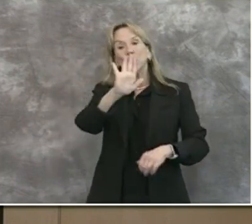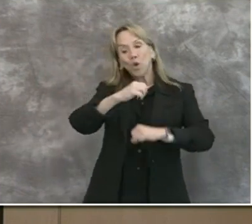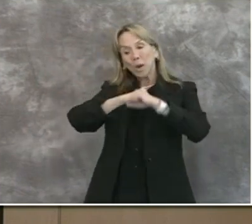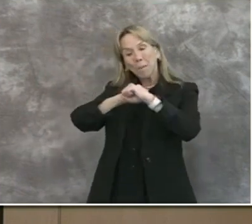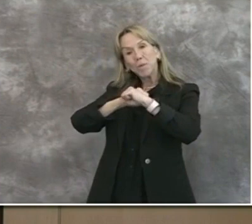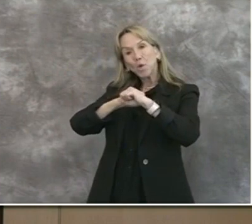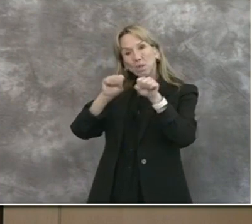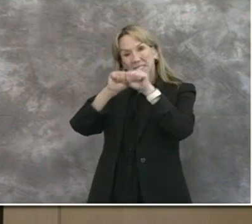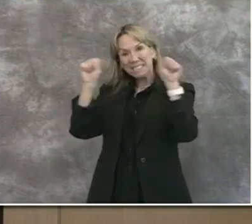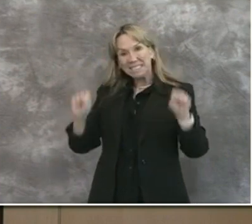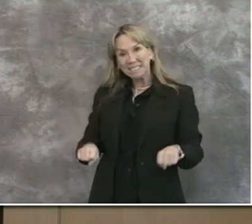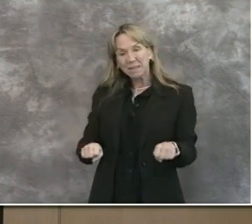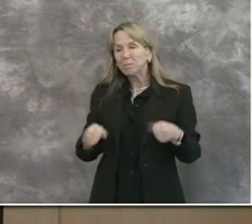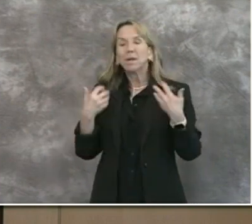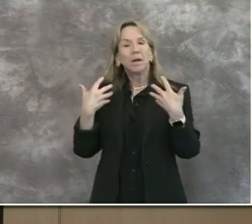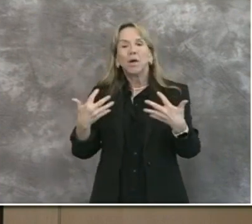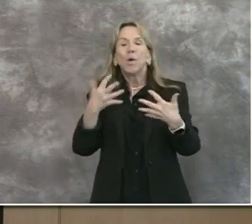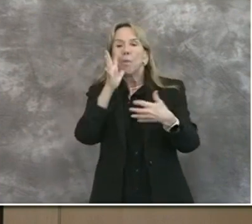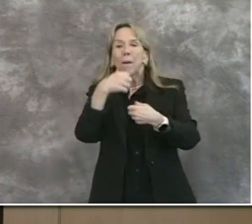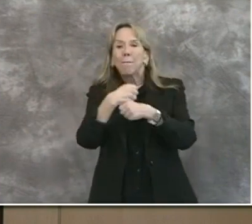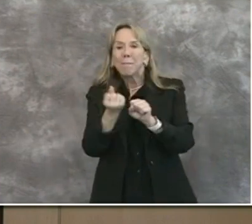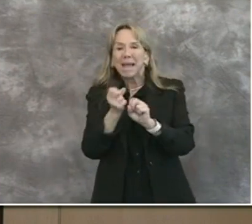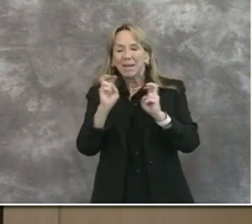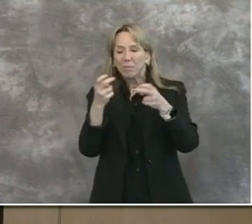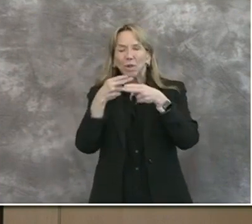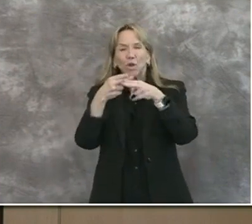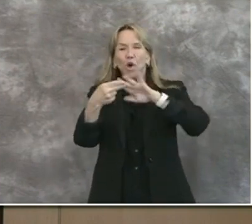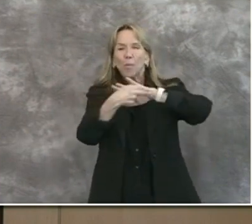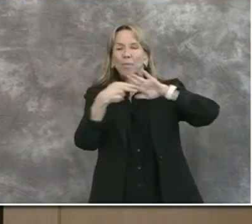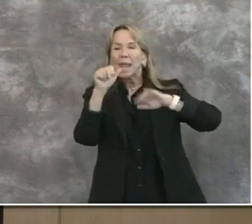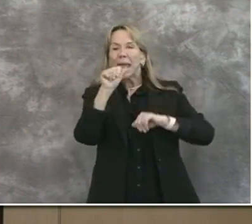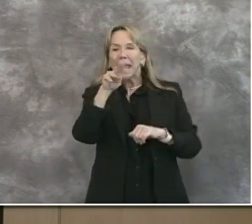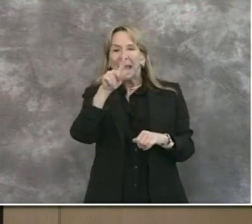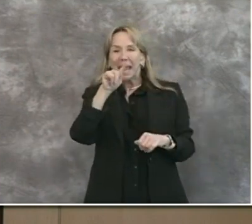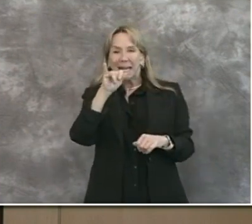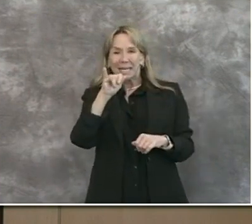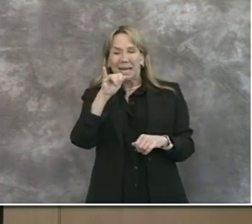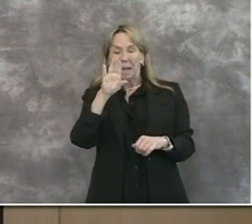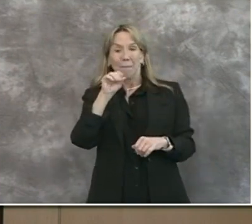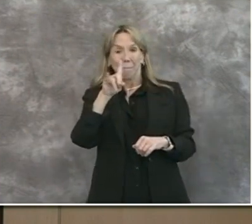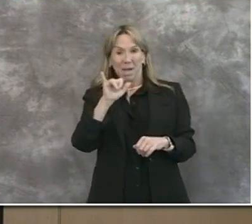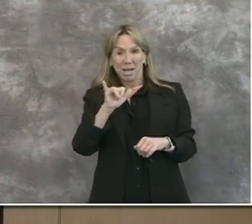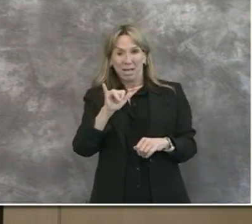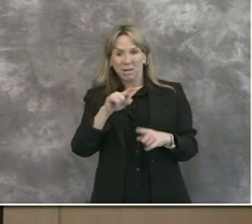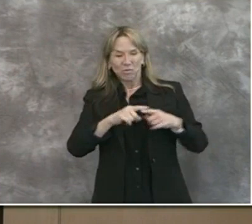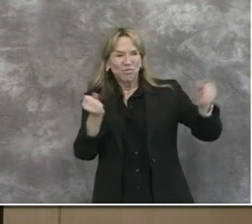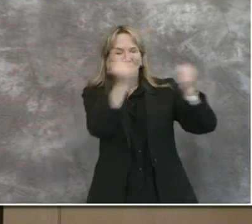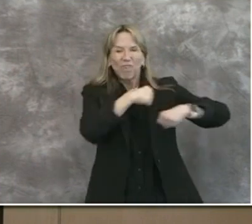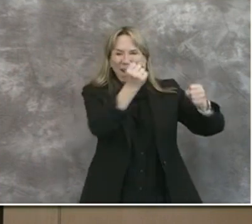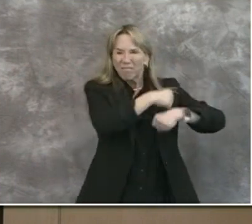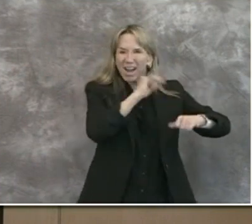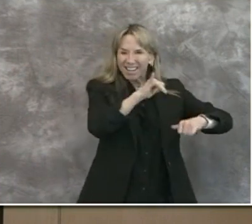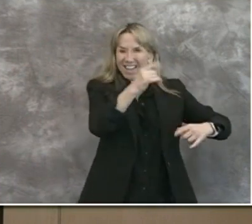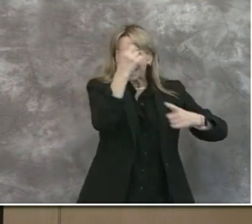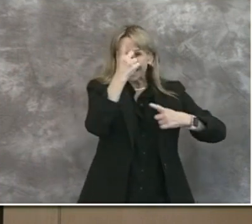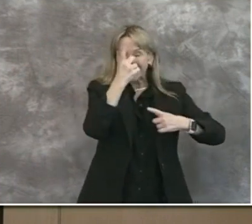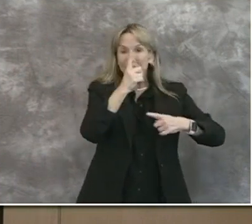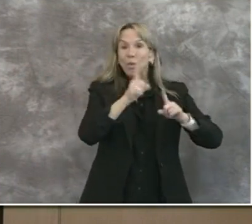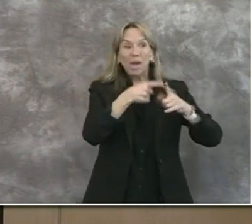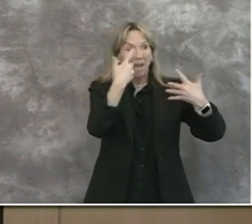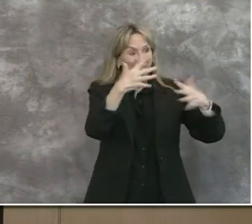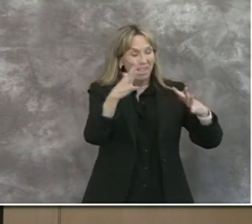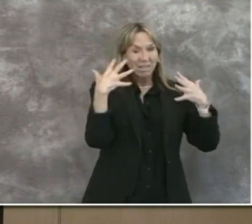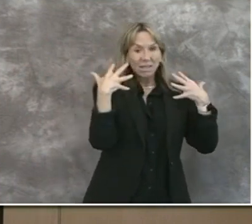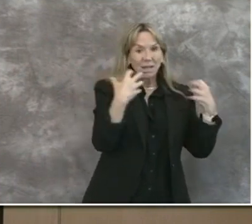to a particular disease, and those antibodies stay in your blood after you recover. The plasma donated by